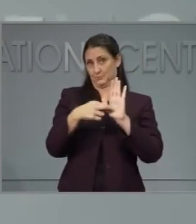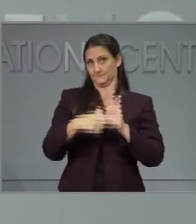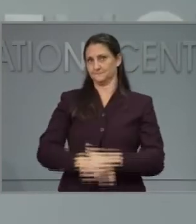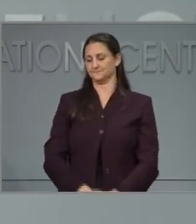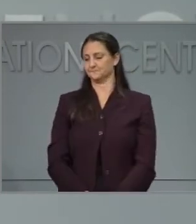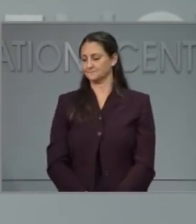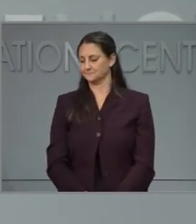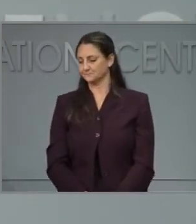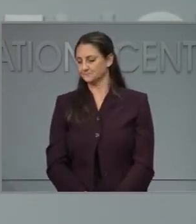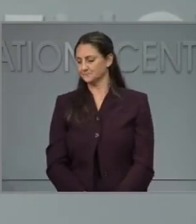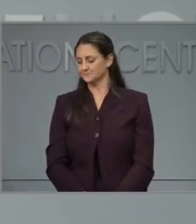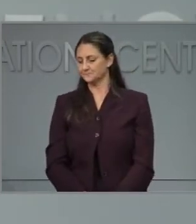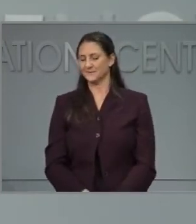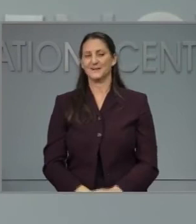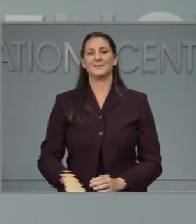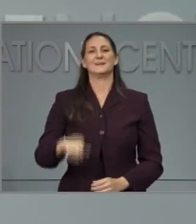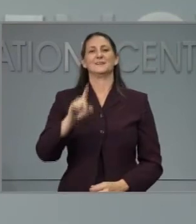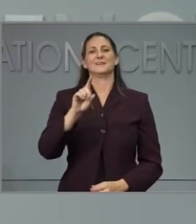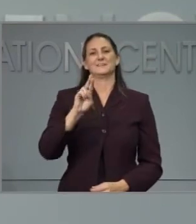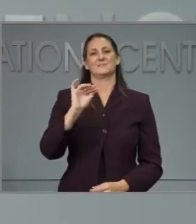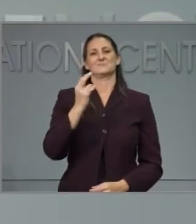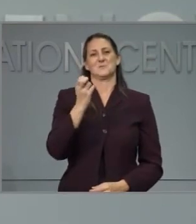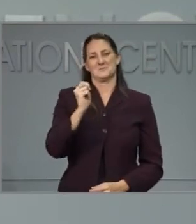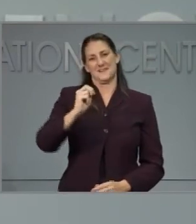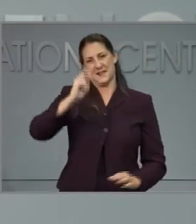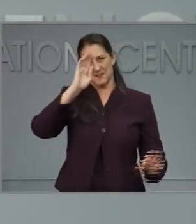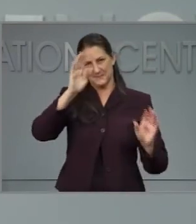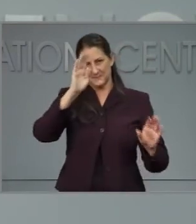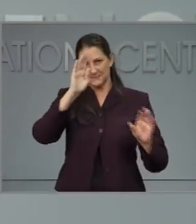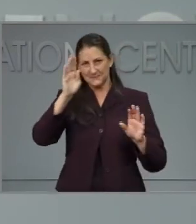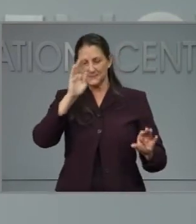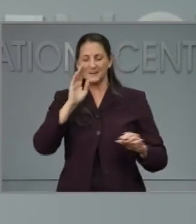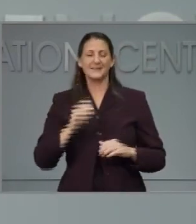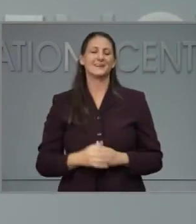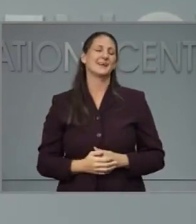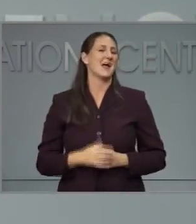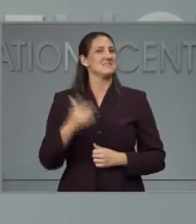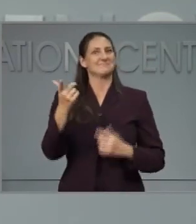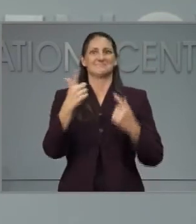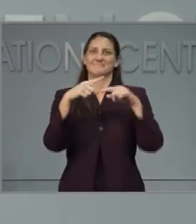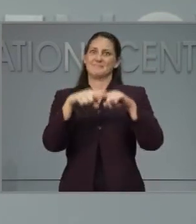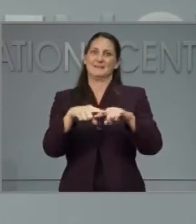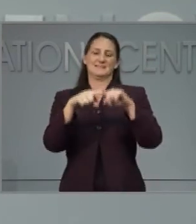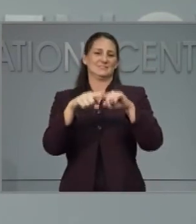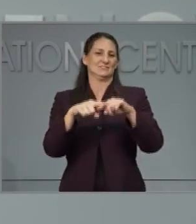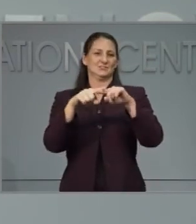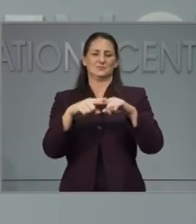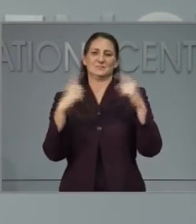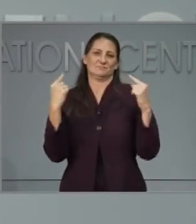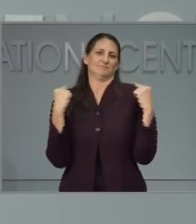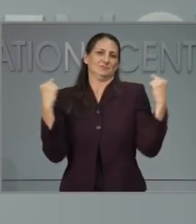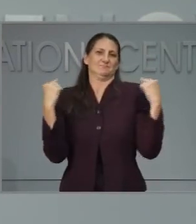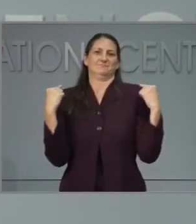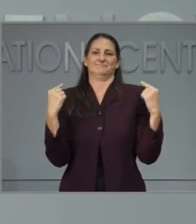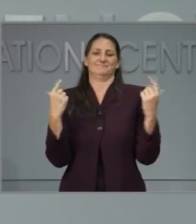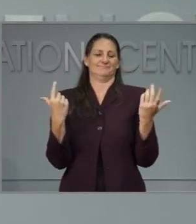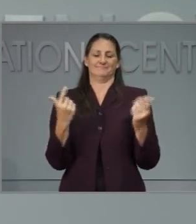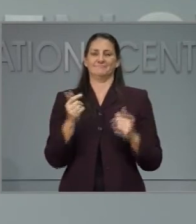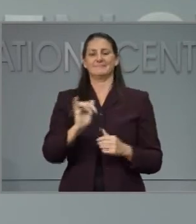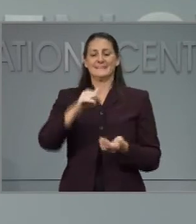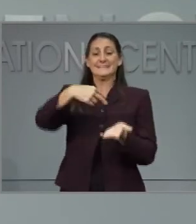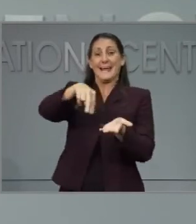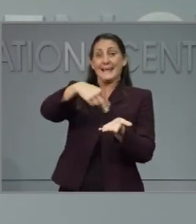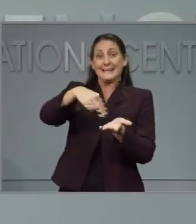Hi, there is going to depend on the physical layout of some of these dance studios or yoga studios or other